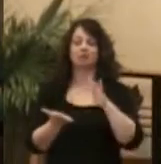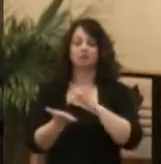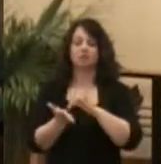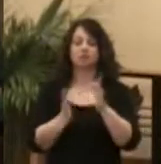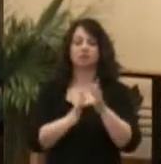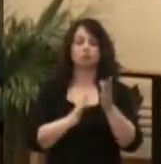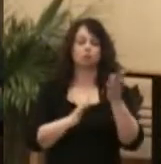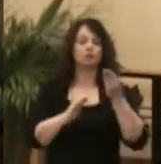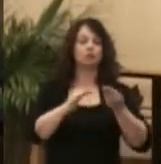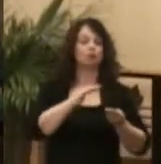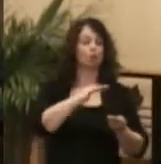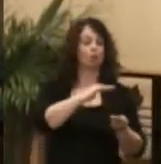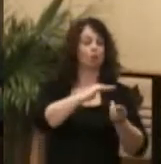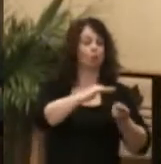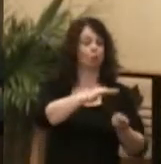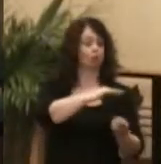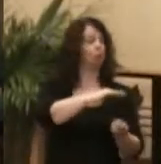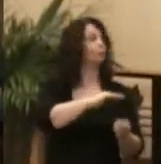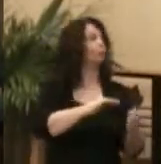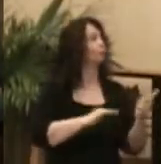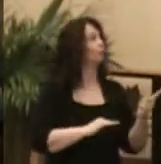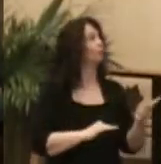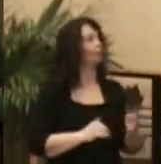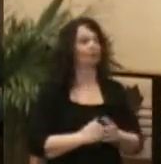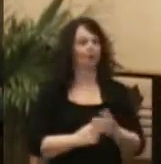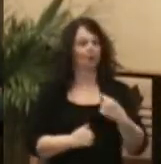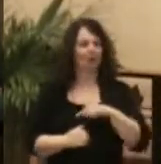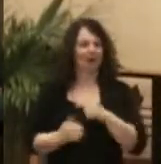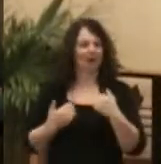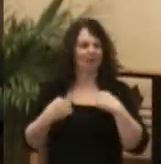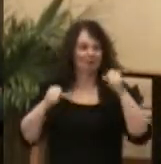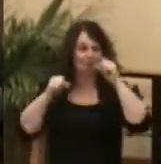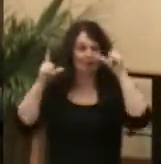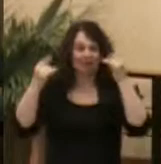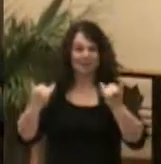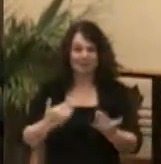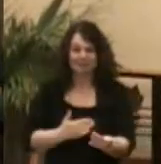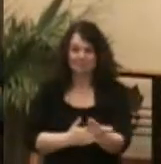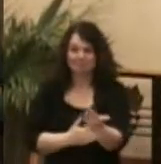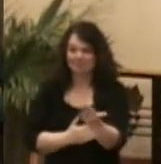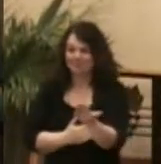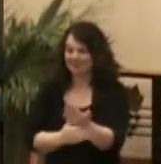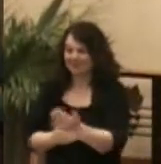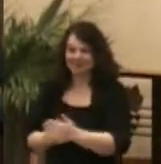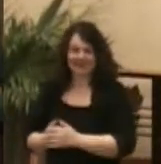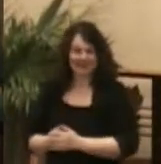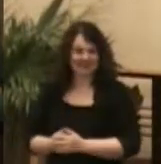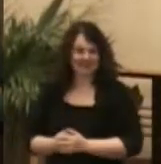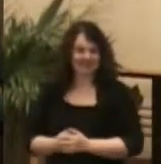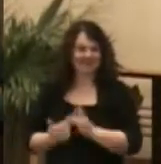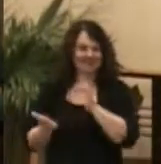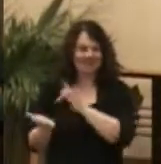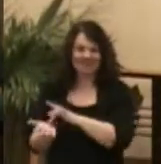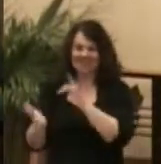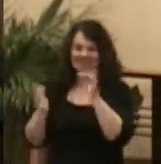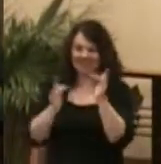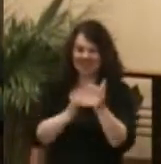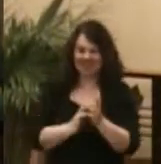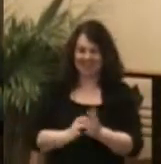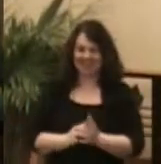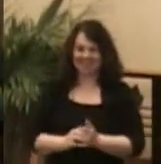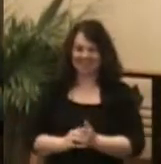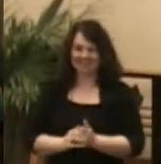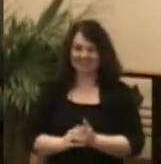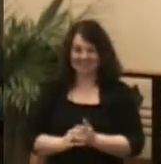And we have a surprise this morning because Jesus was actually